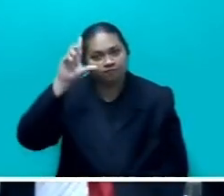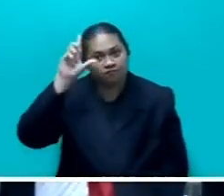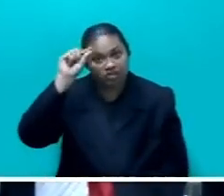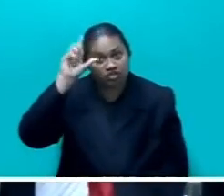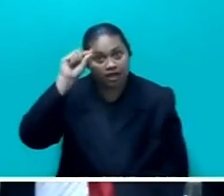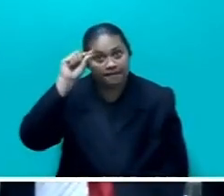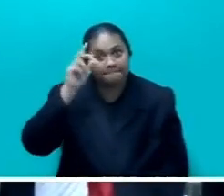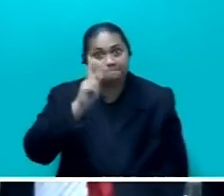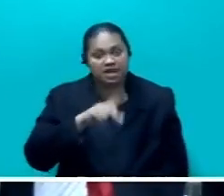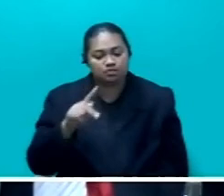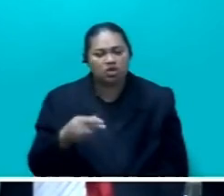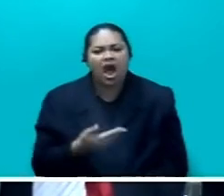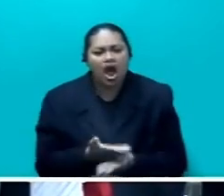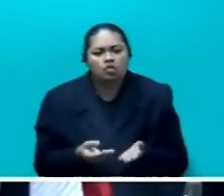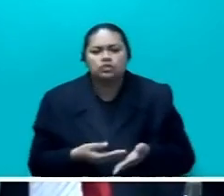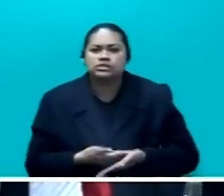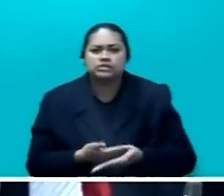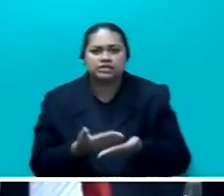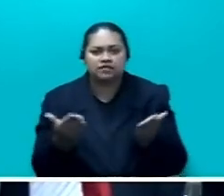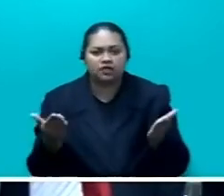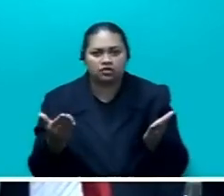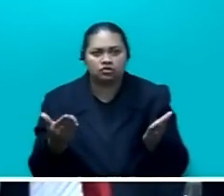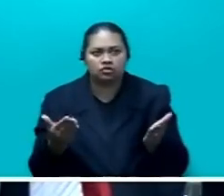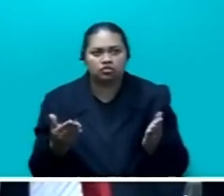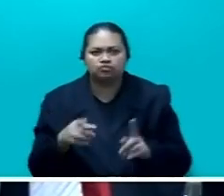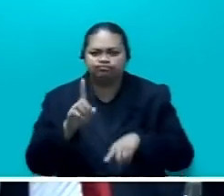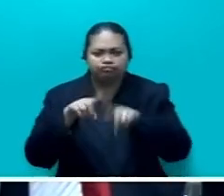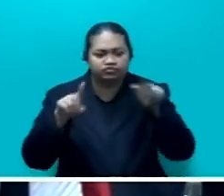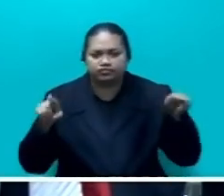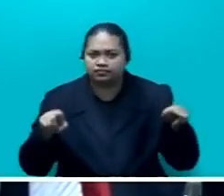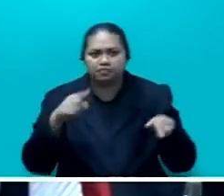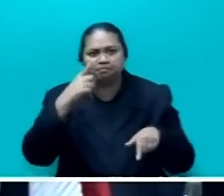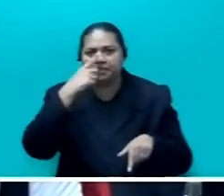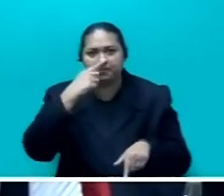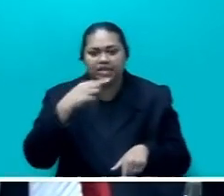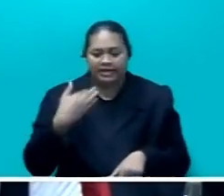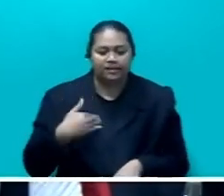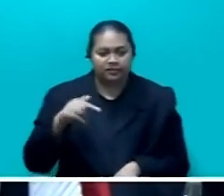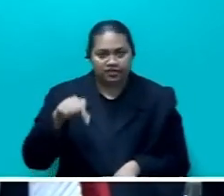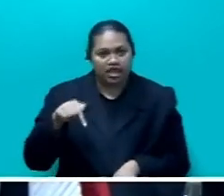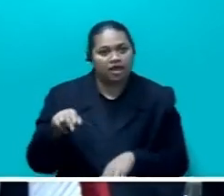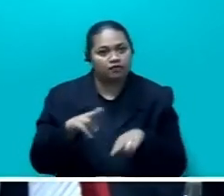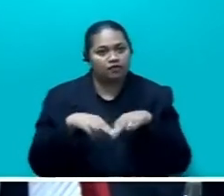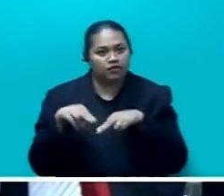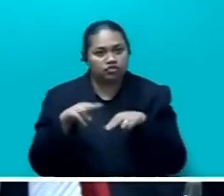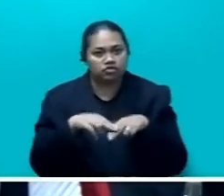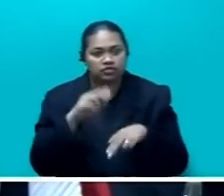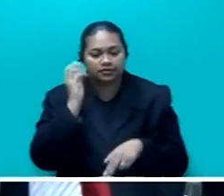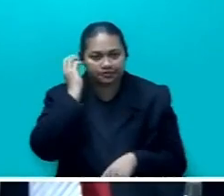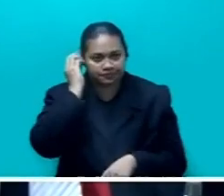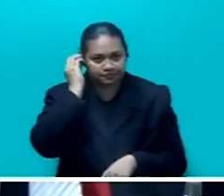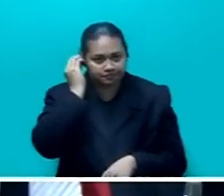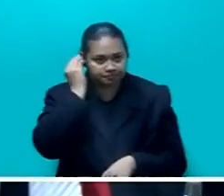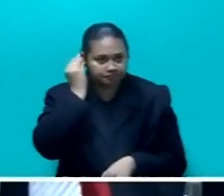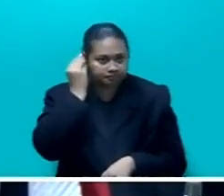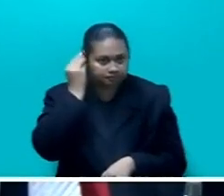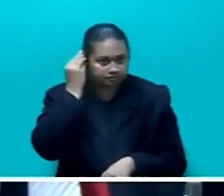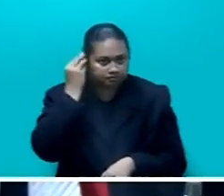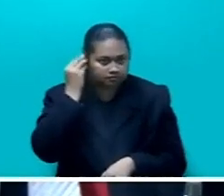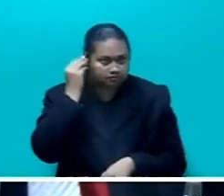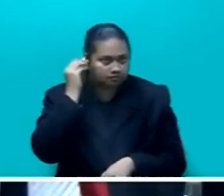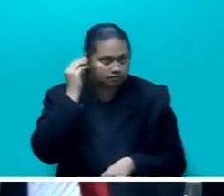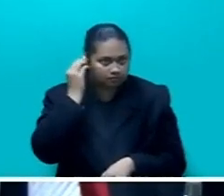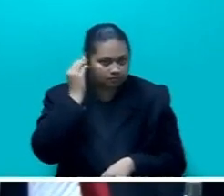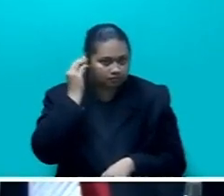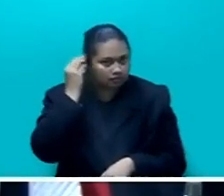issued to a whole range of people that are now living in Fiji, in terms of whether they are actually